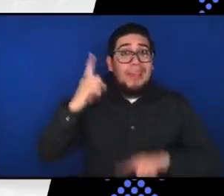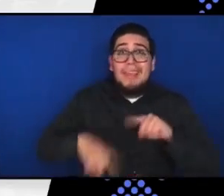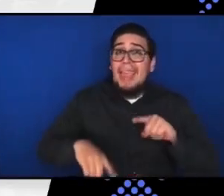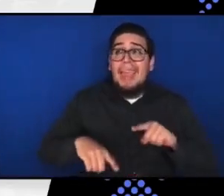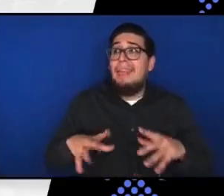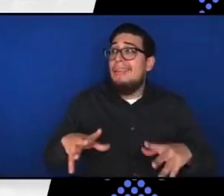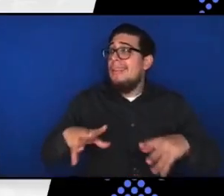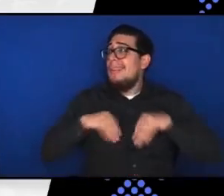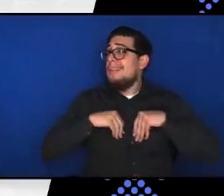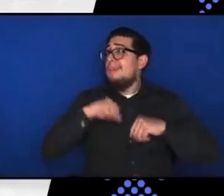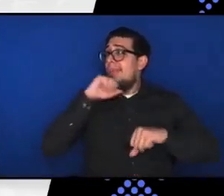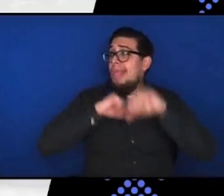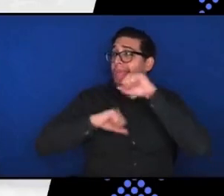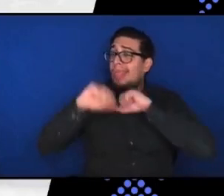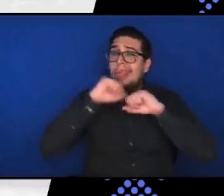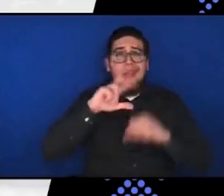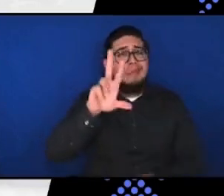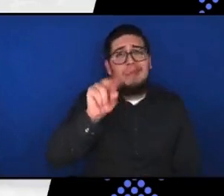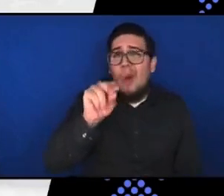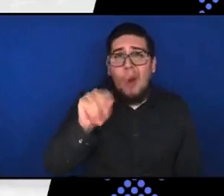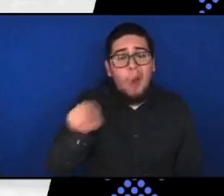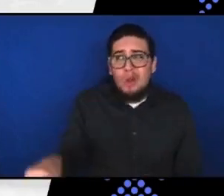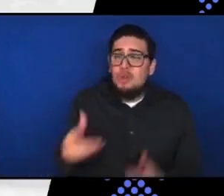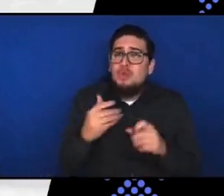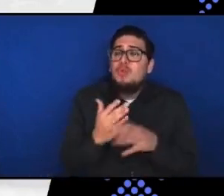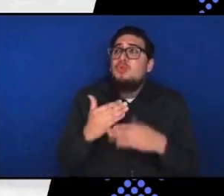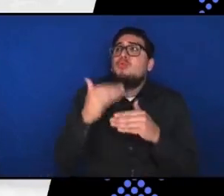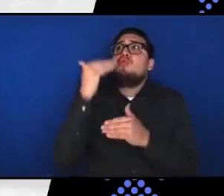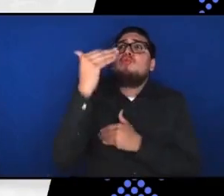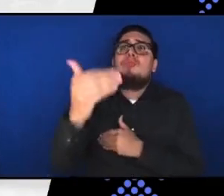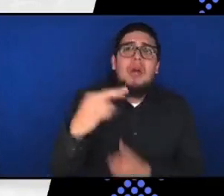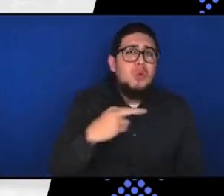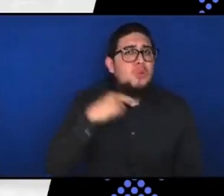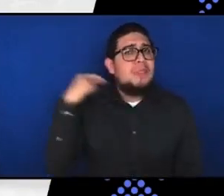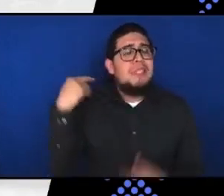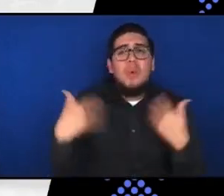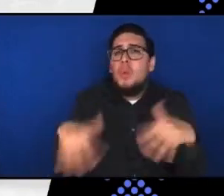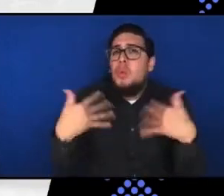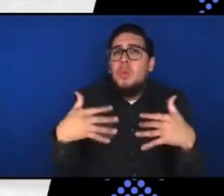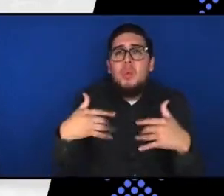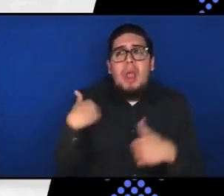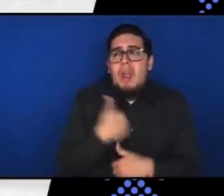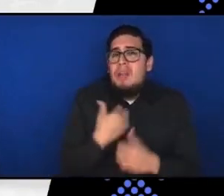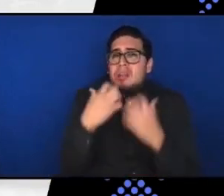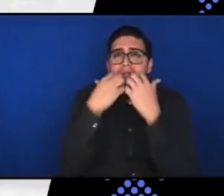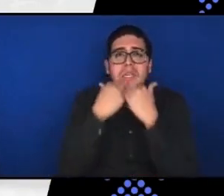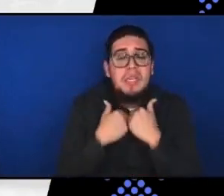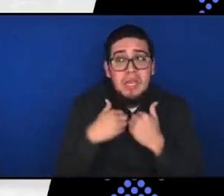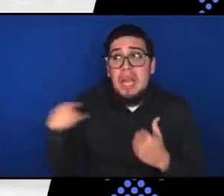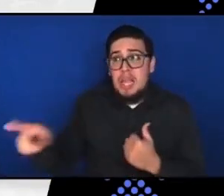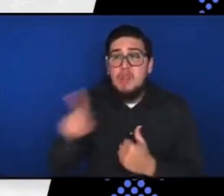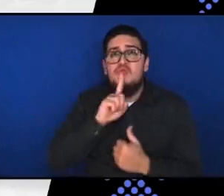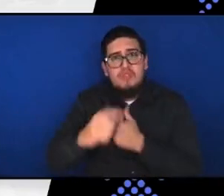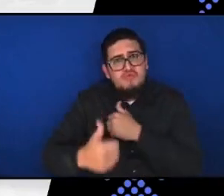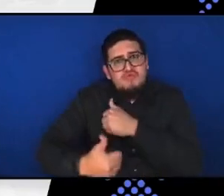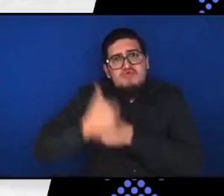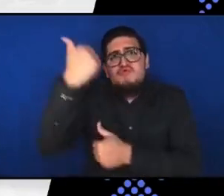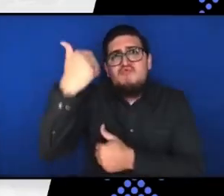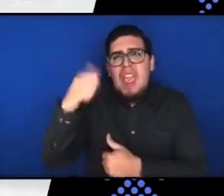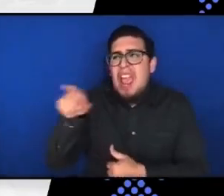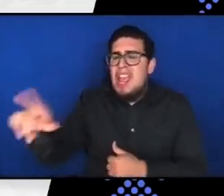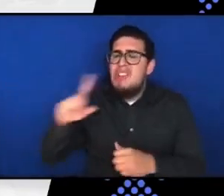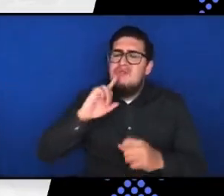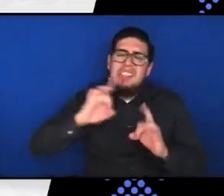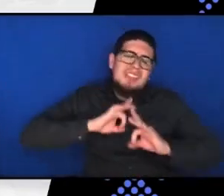too much at stake. And the only real solution to the threat of this extremist 6